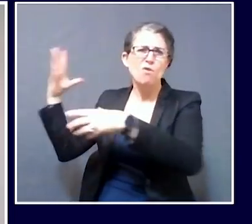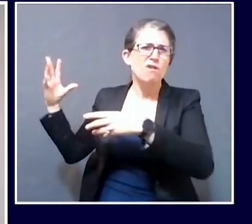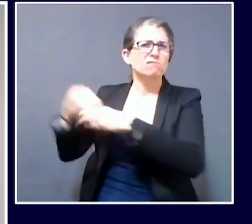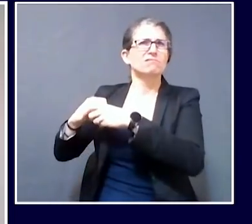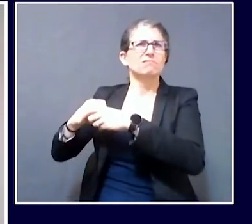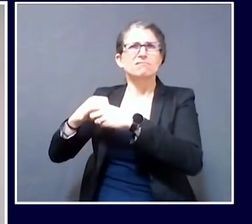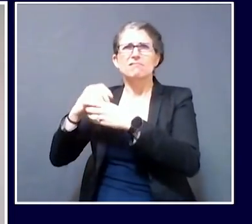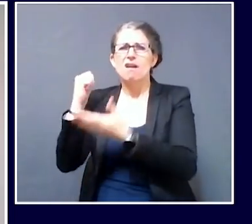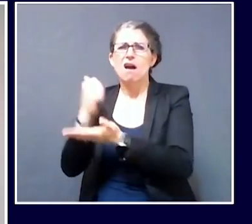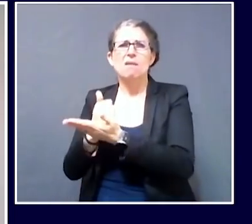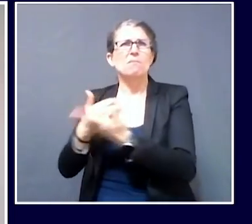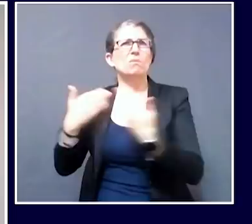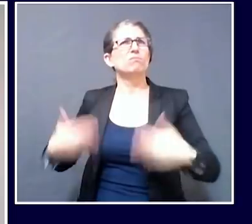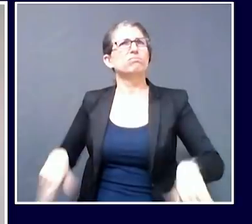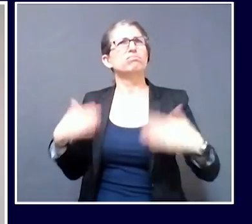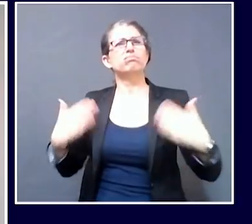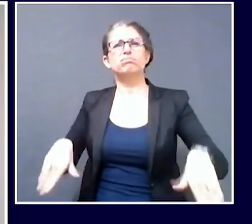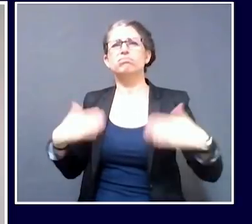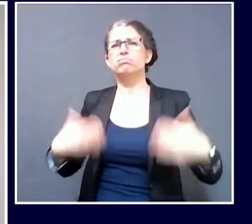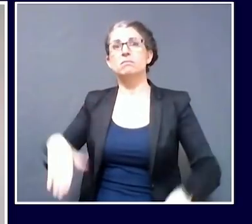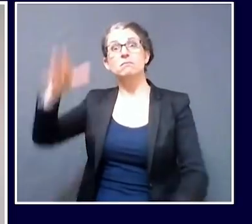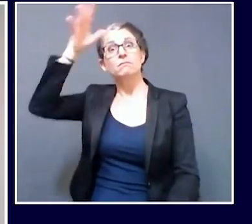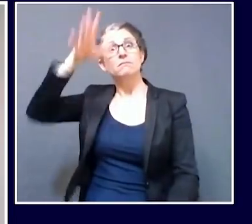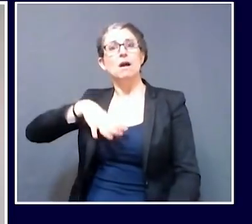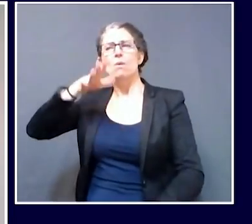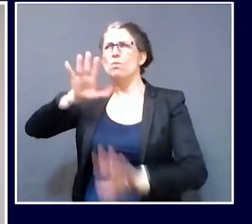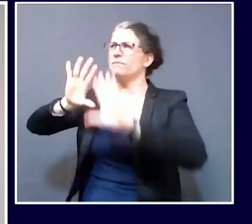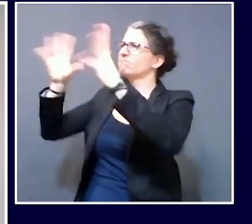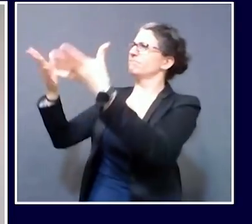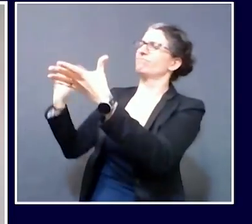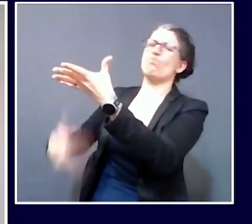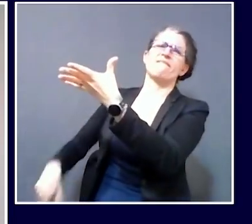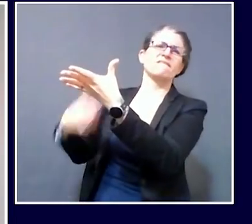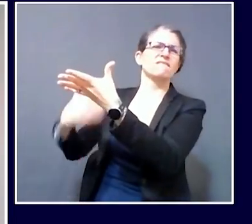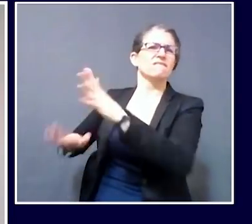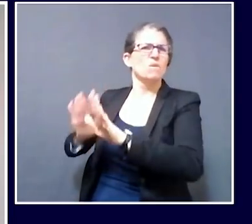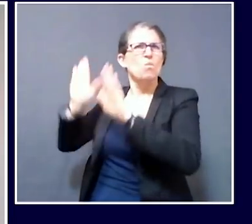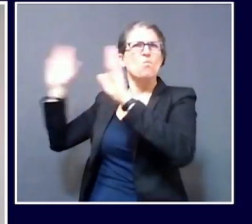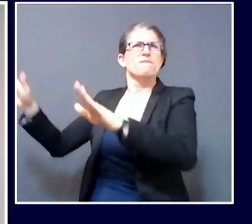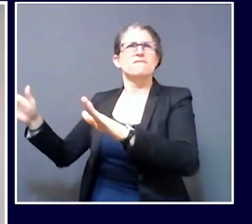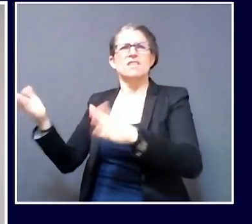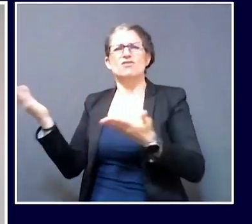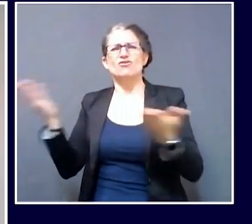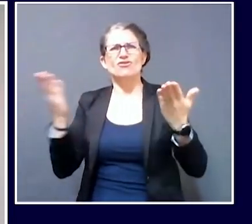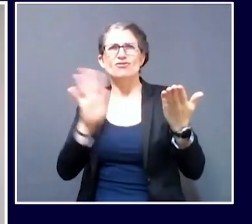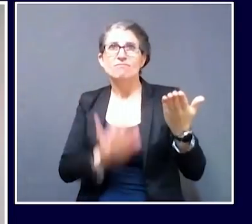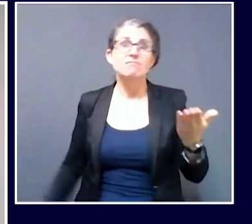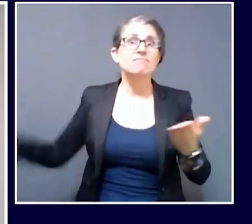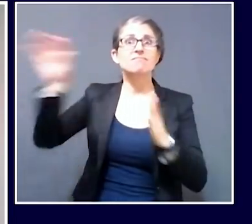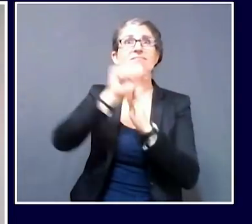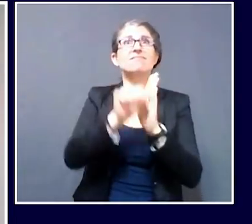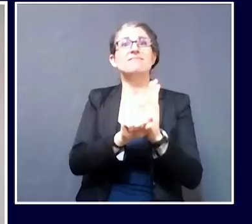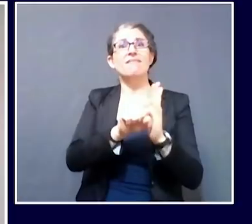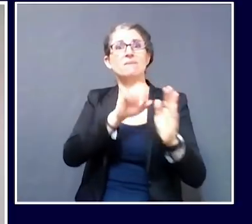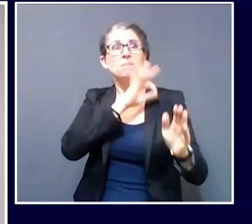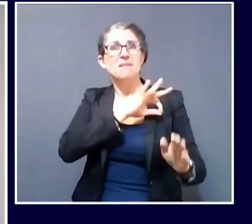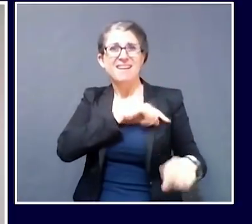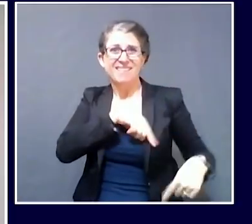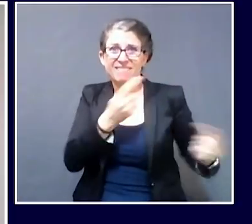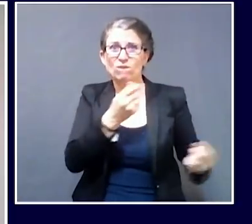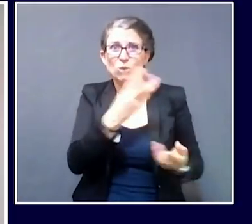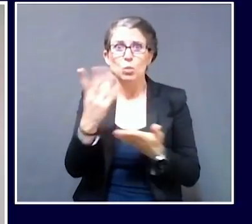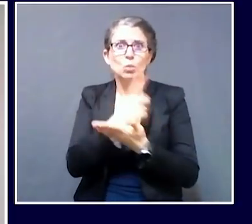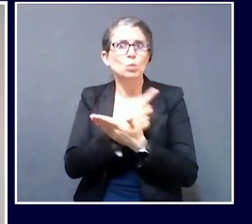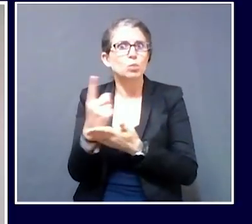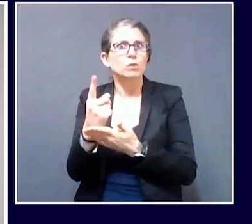has heard me talk about, they've been undertaking these fit testing missions across the state for weeks now. And as we've talked about, they have